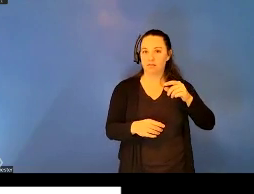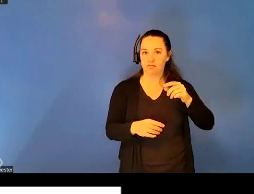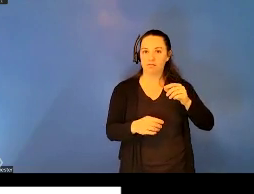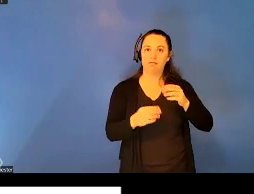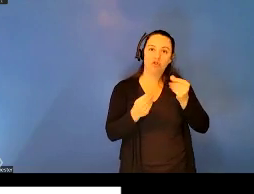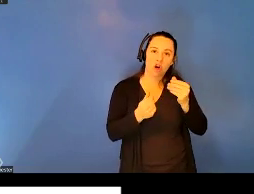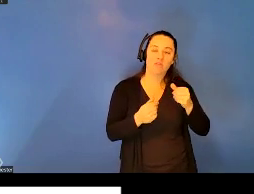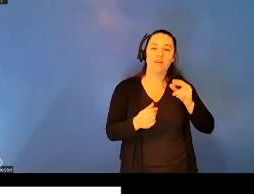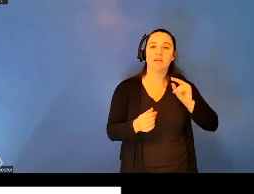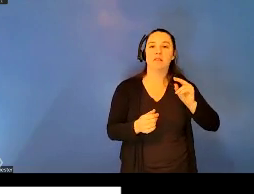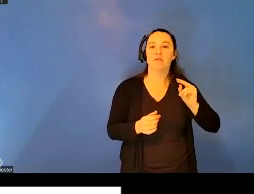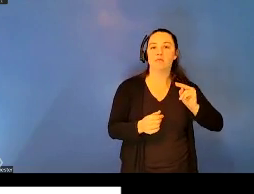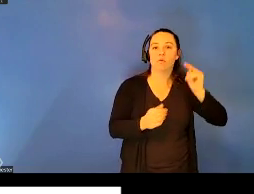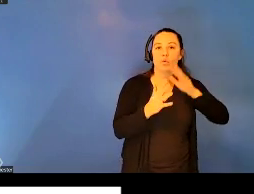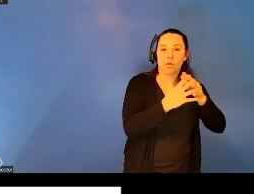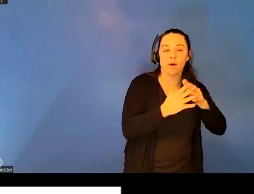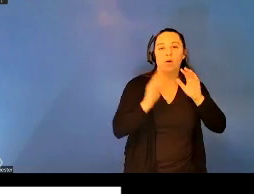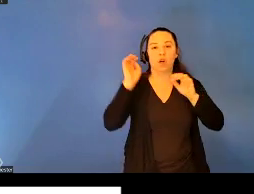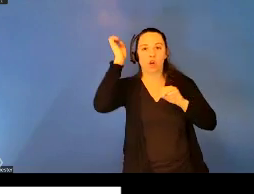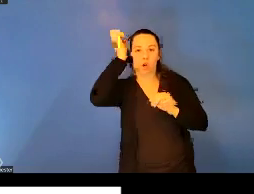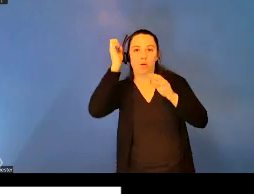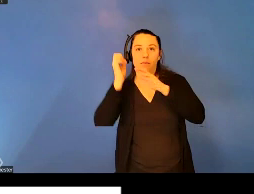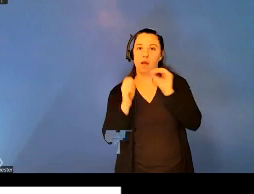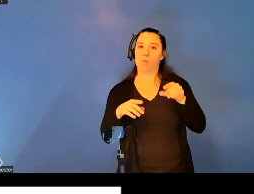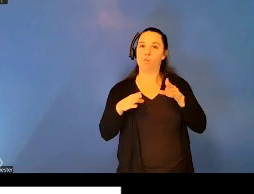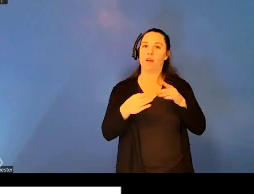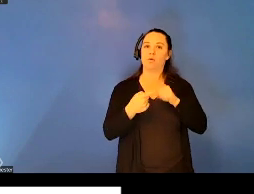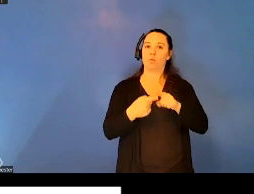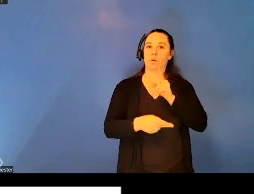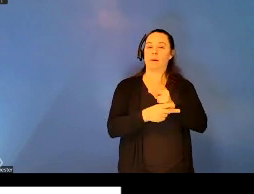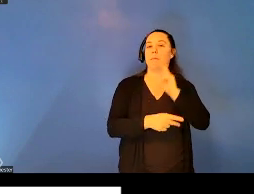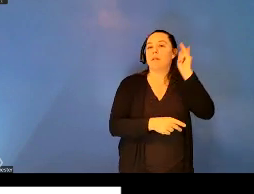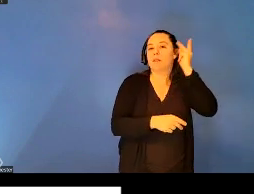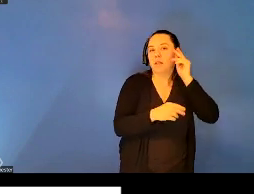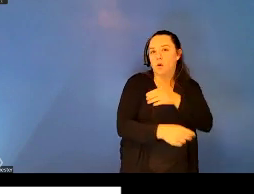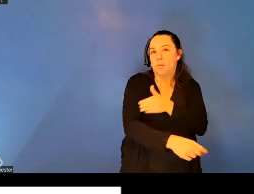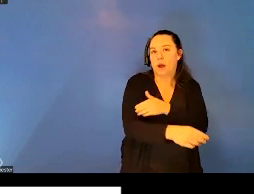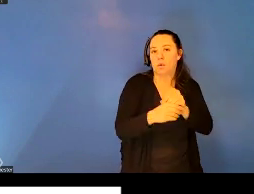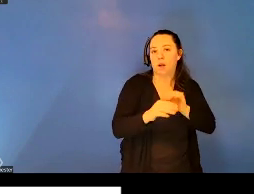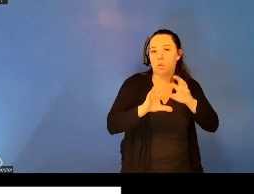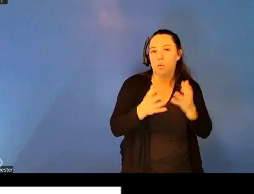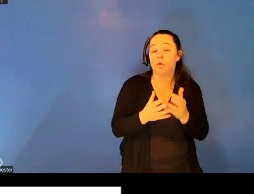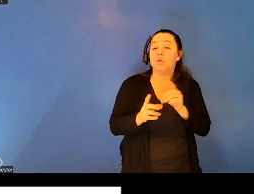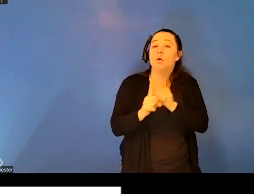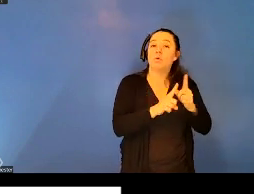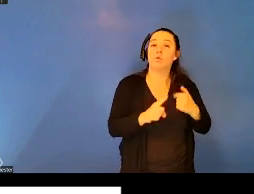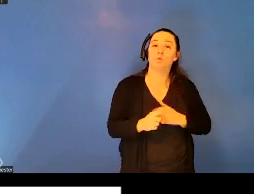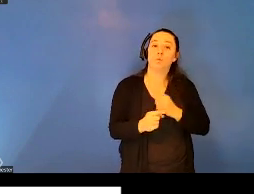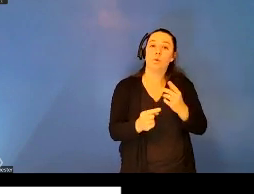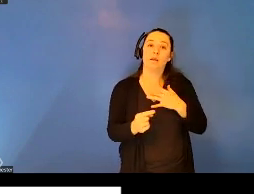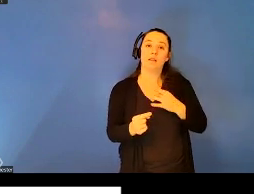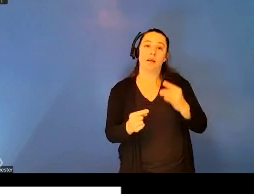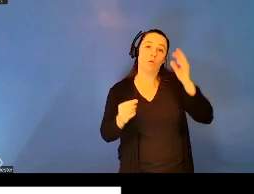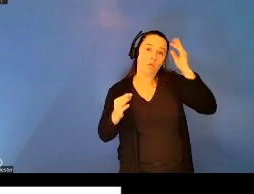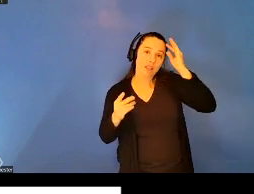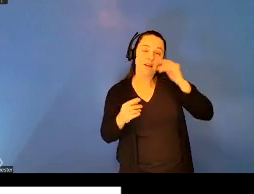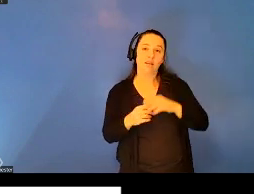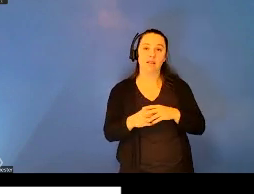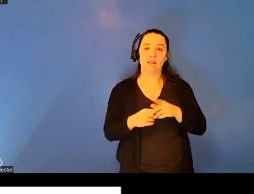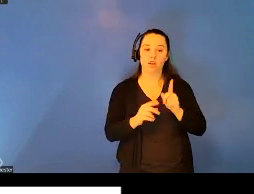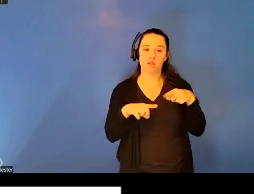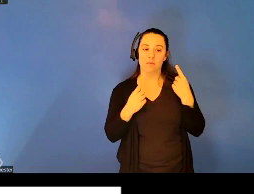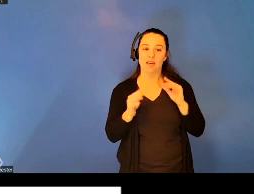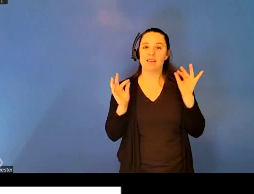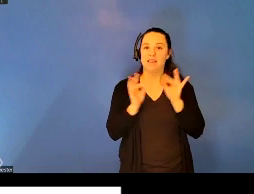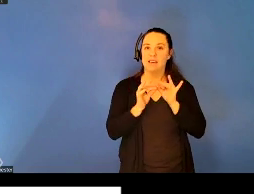to maintain political power in the world. Similarly, we like to think that there's a there's been a significant periodic